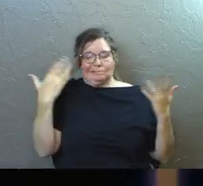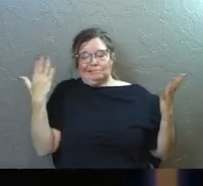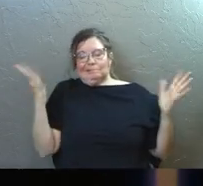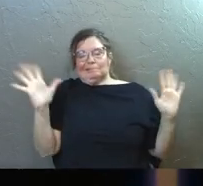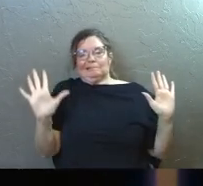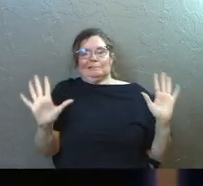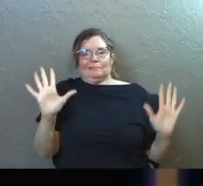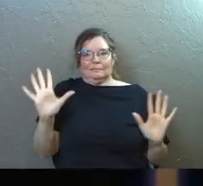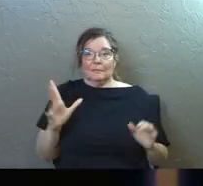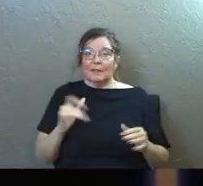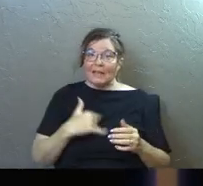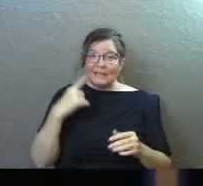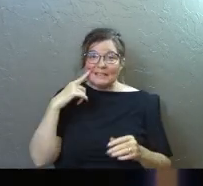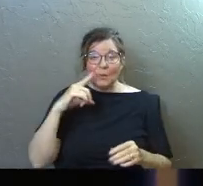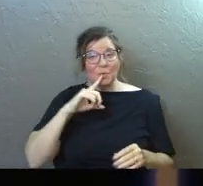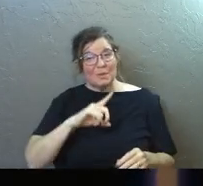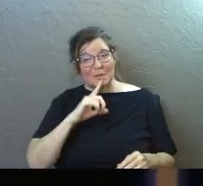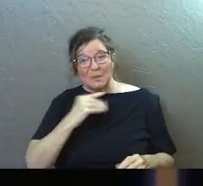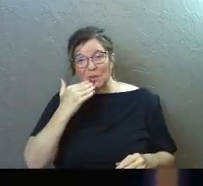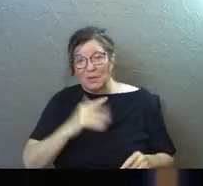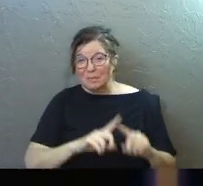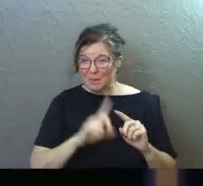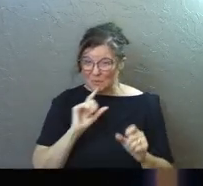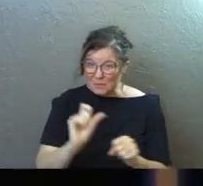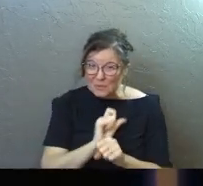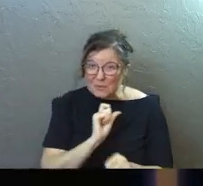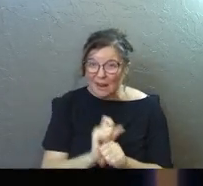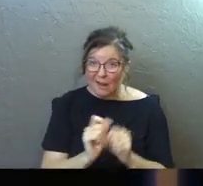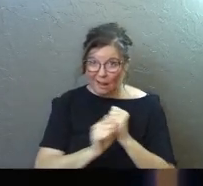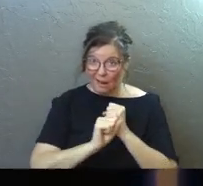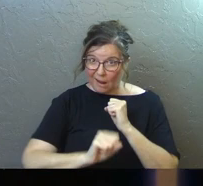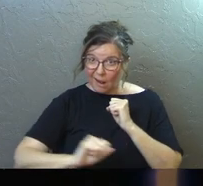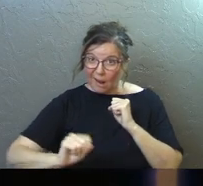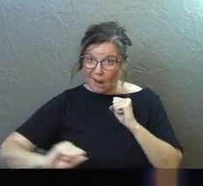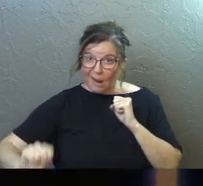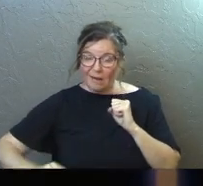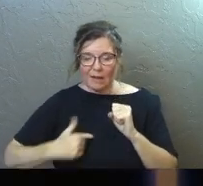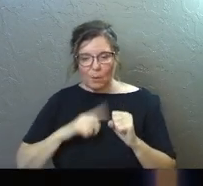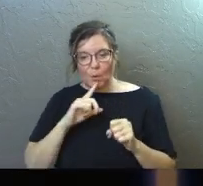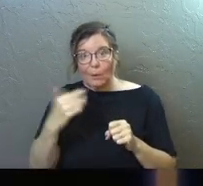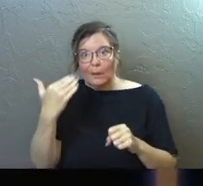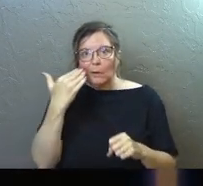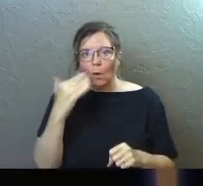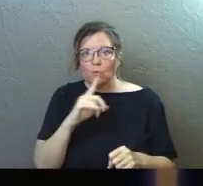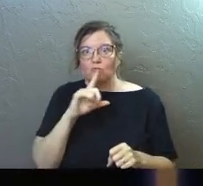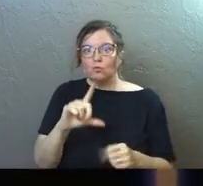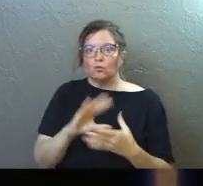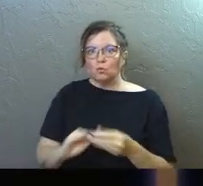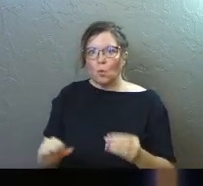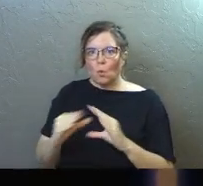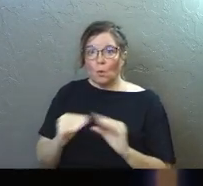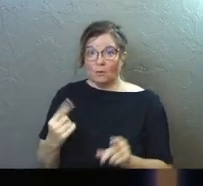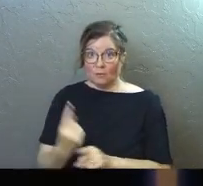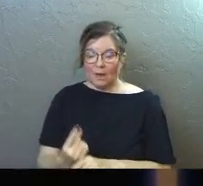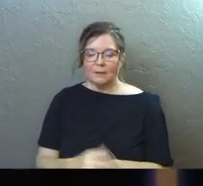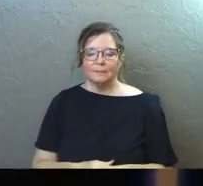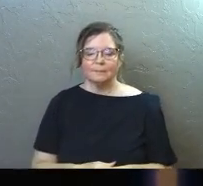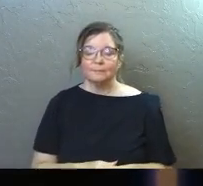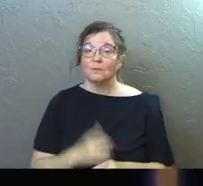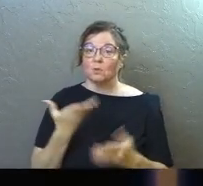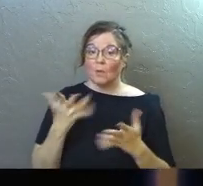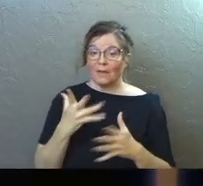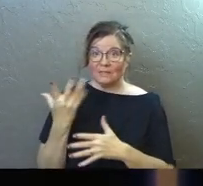Right? Like, that sounds really, really good. But was that embellished somewhere along the way? How do I really know for sure? Right? And so